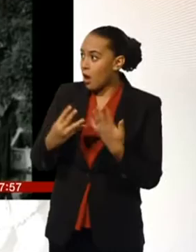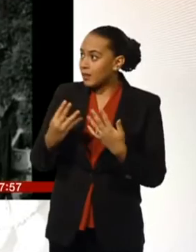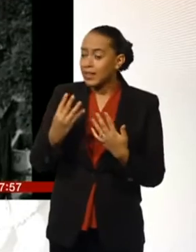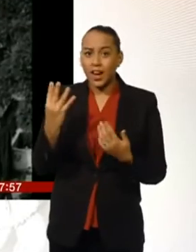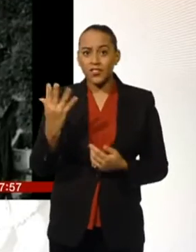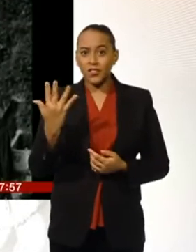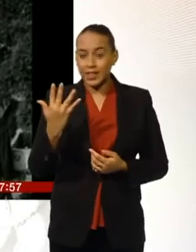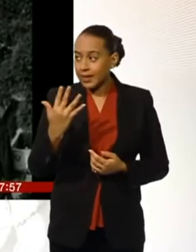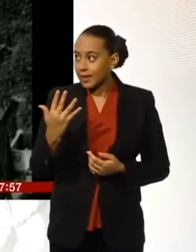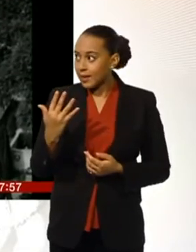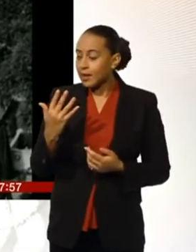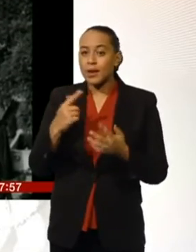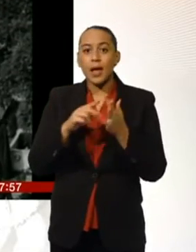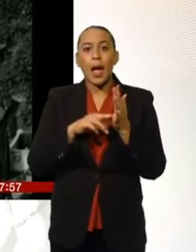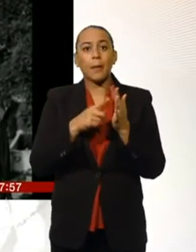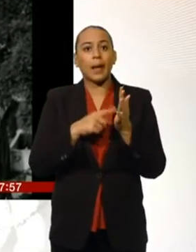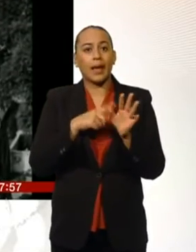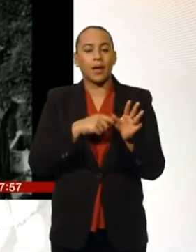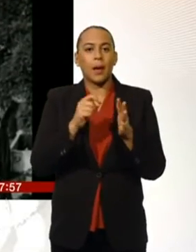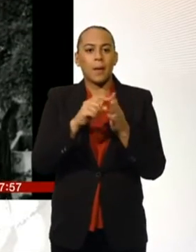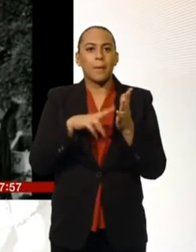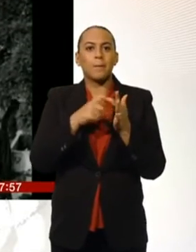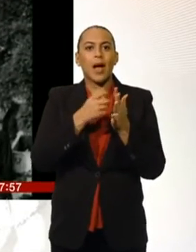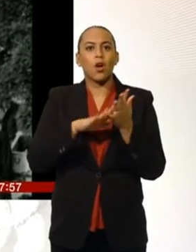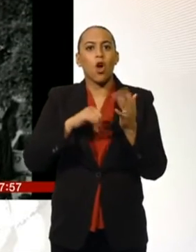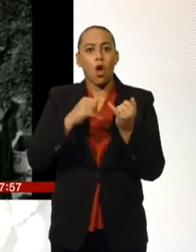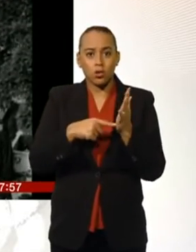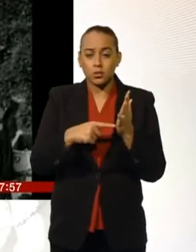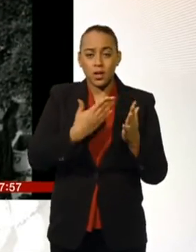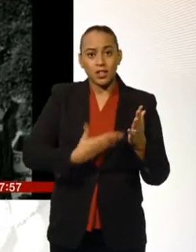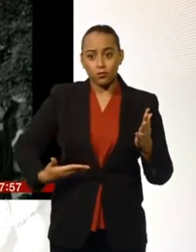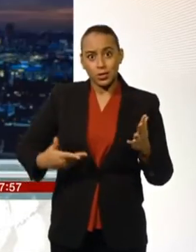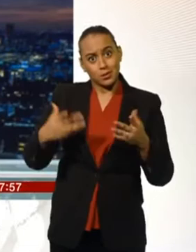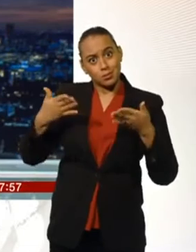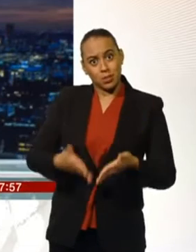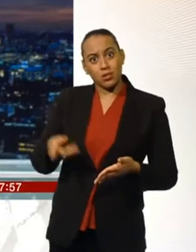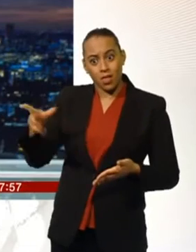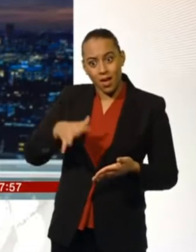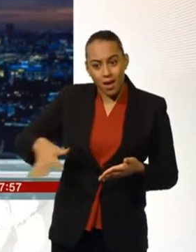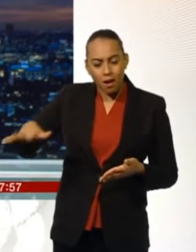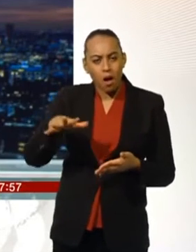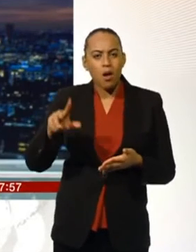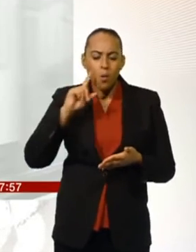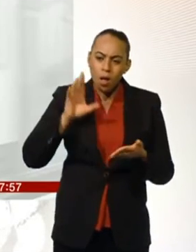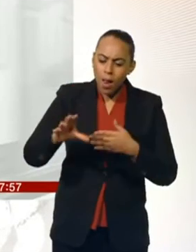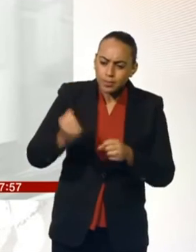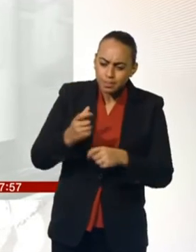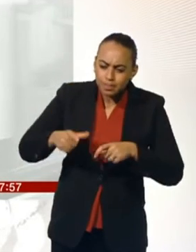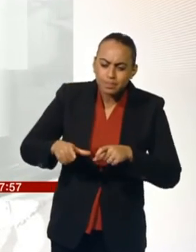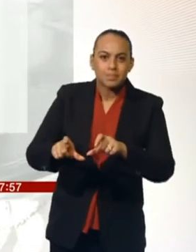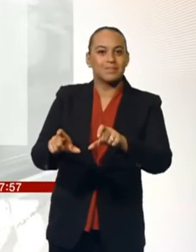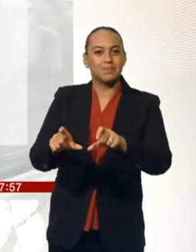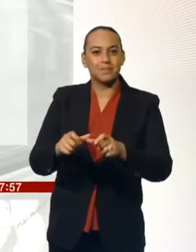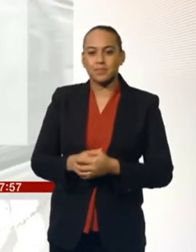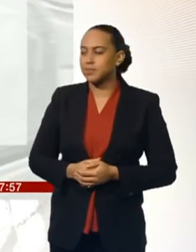The suffragette Emmeline Pankhurst is among more than 200,000 people buried there. Now let's take look at the travel situation this